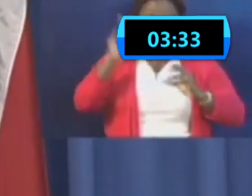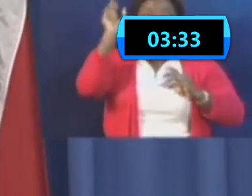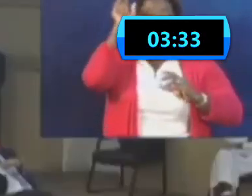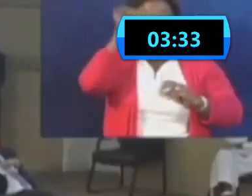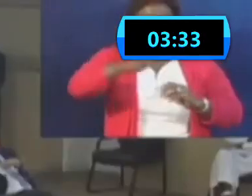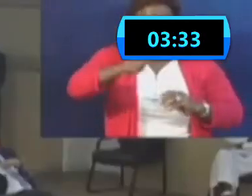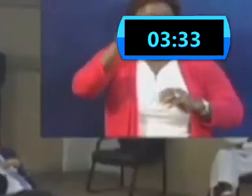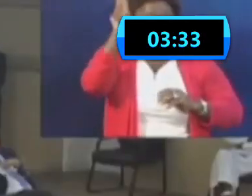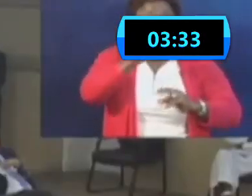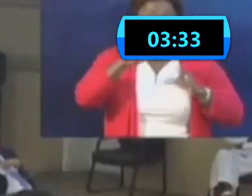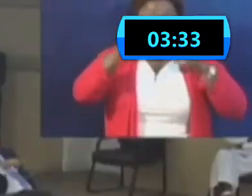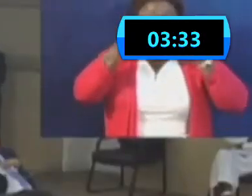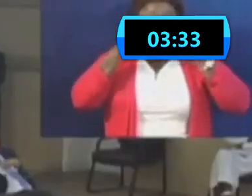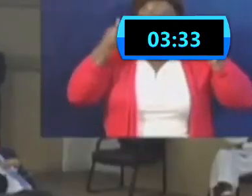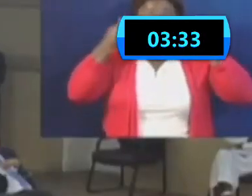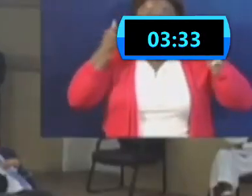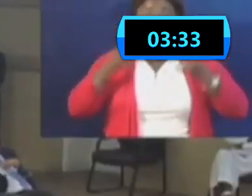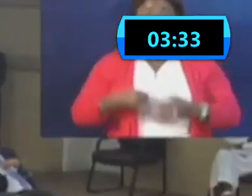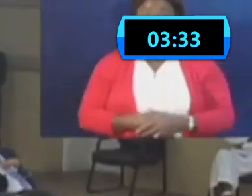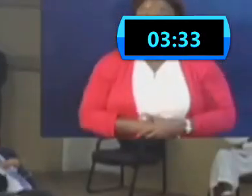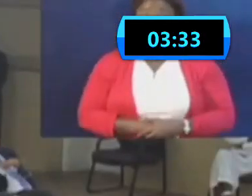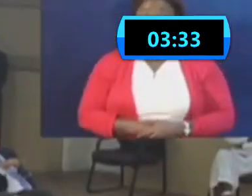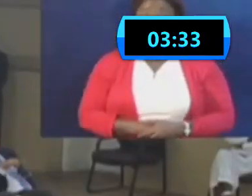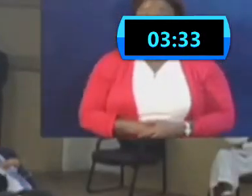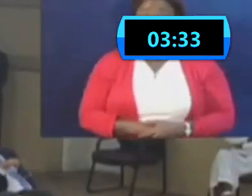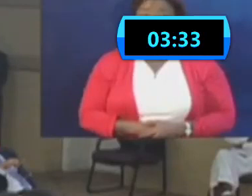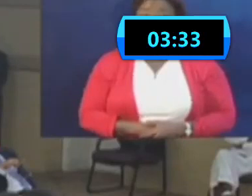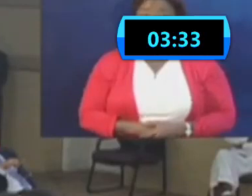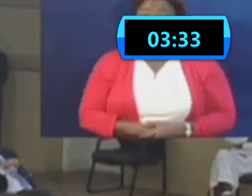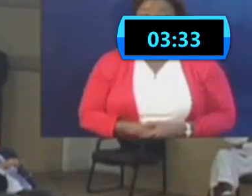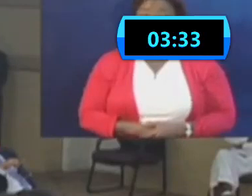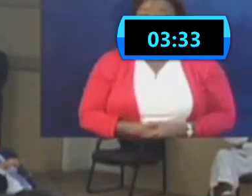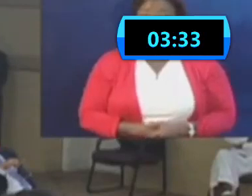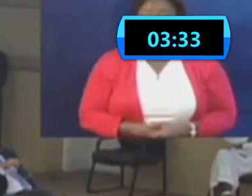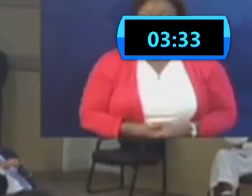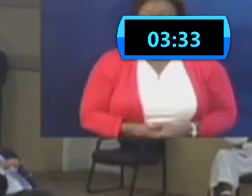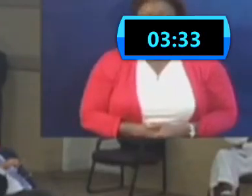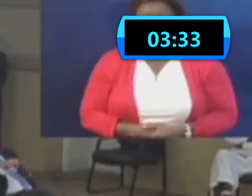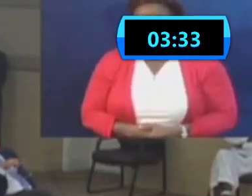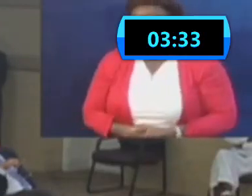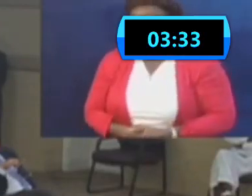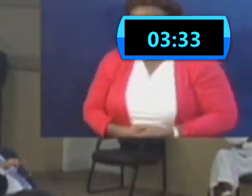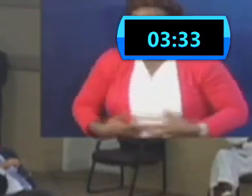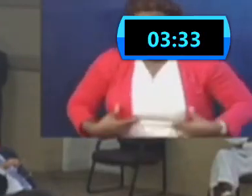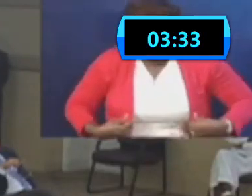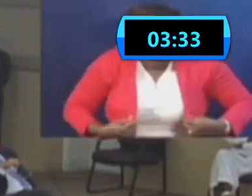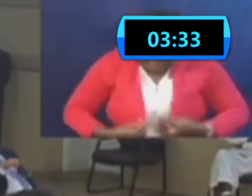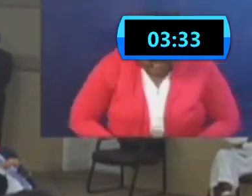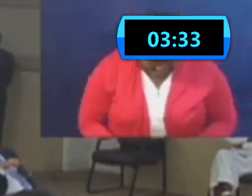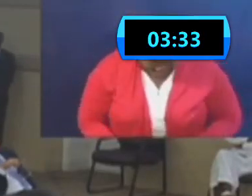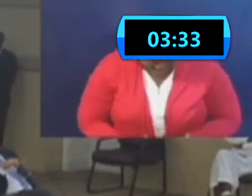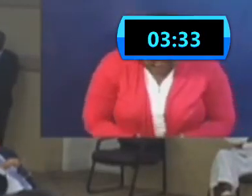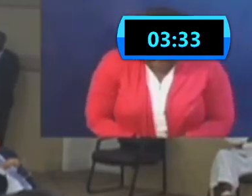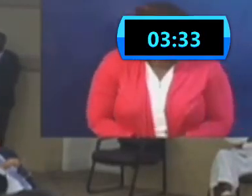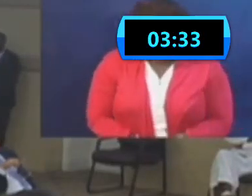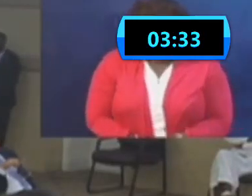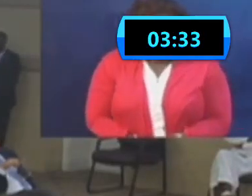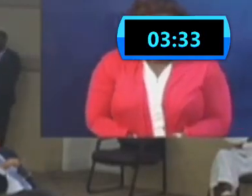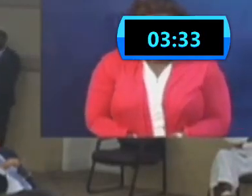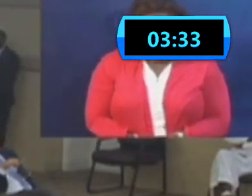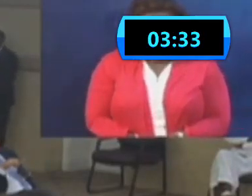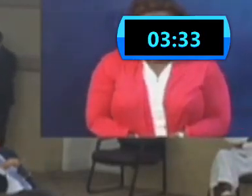police the mask wearing for people like this? For homeless people? What do you do?